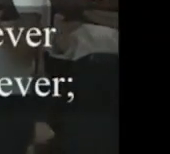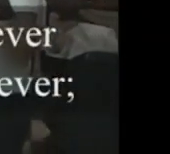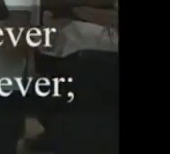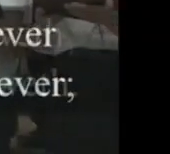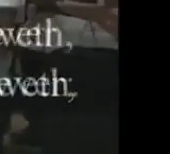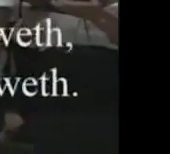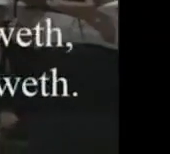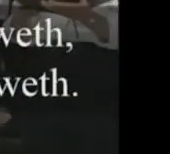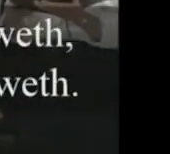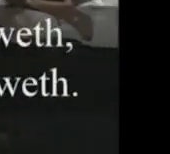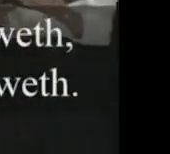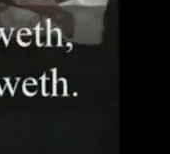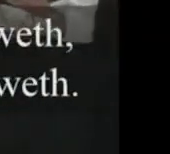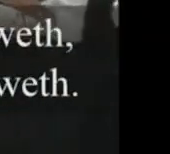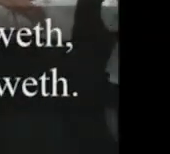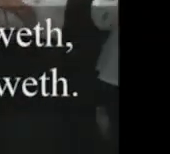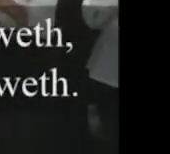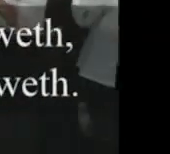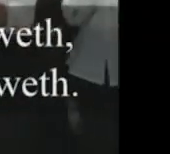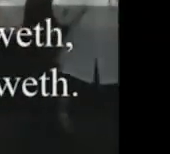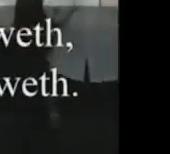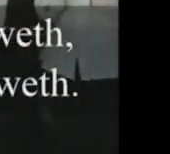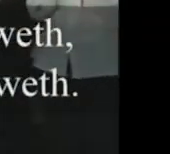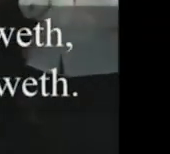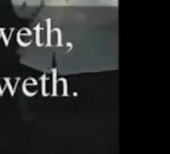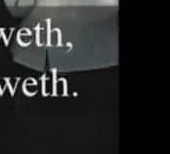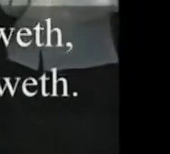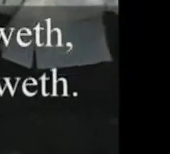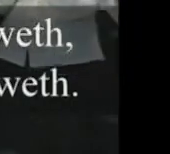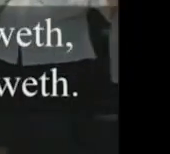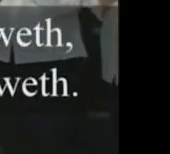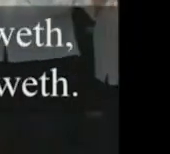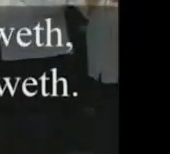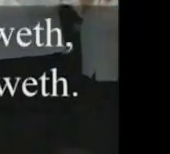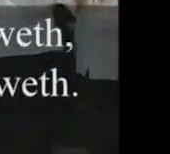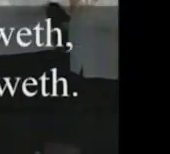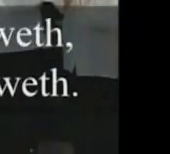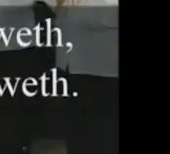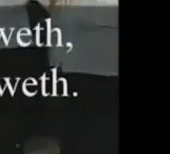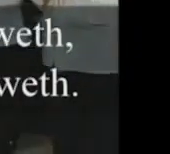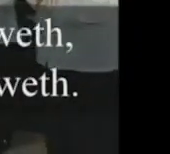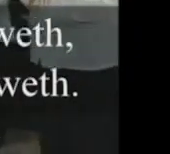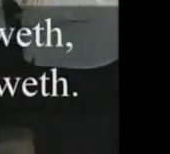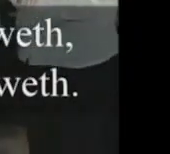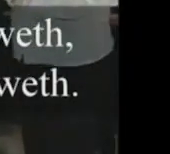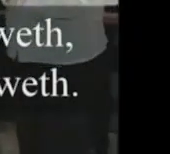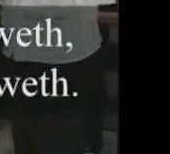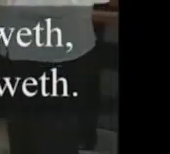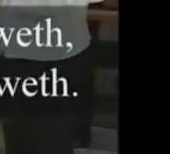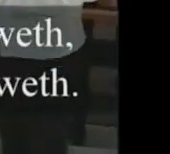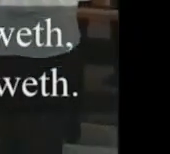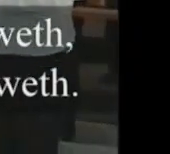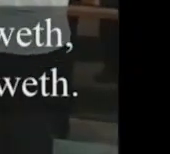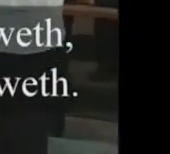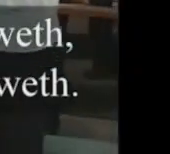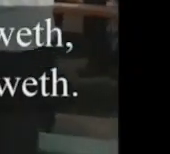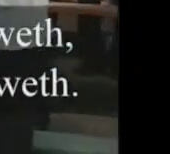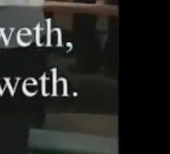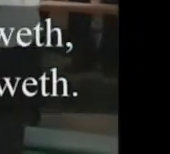sever. Until men his grace he showeth, and their